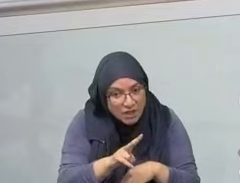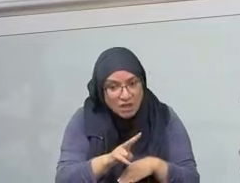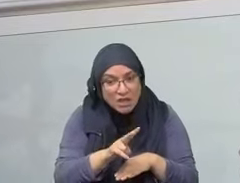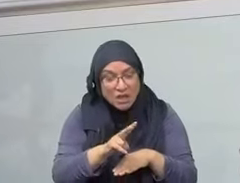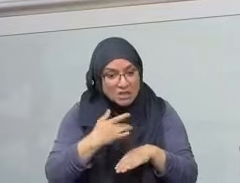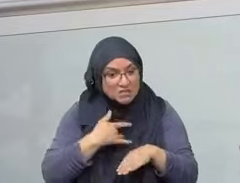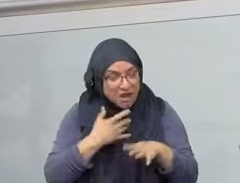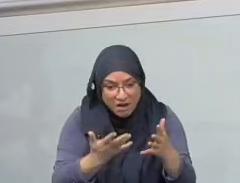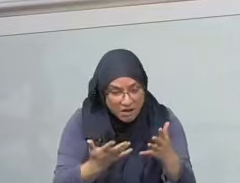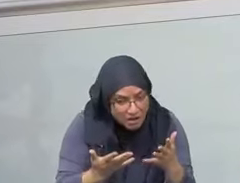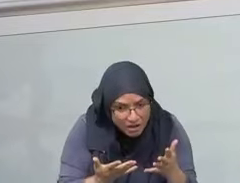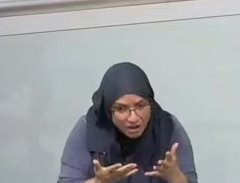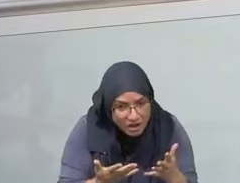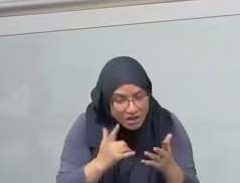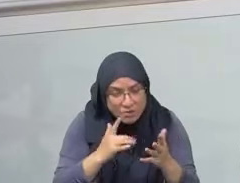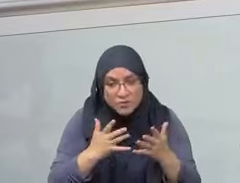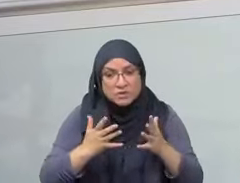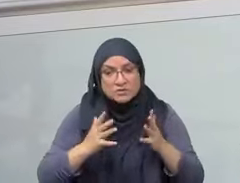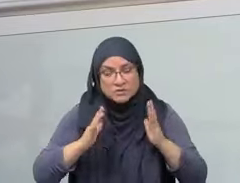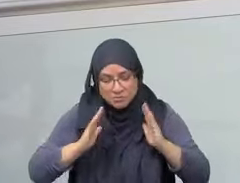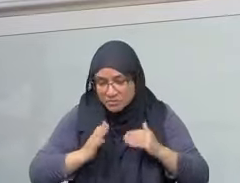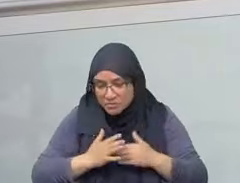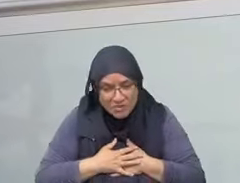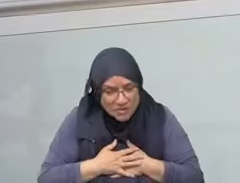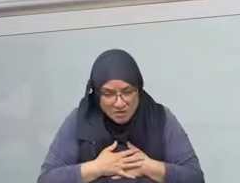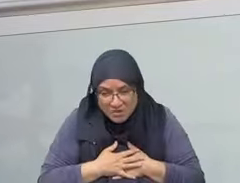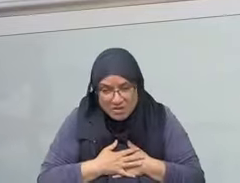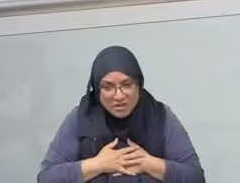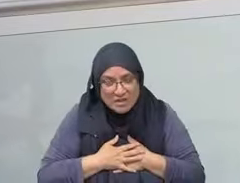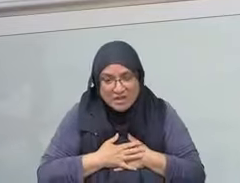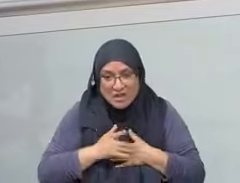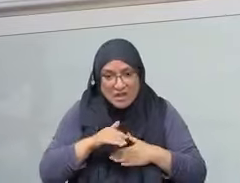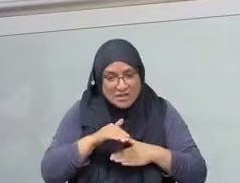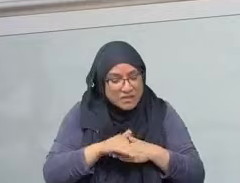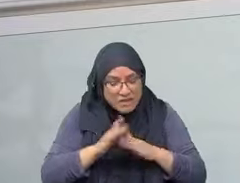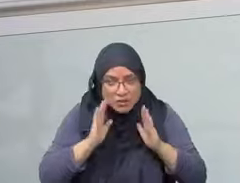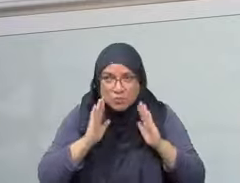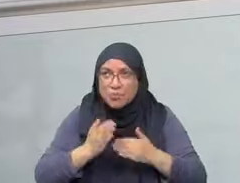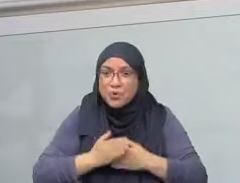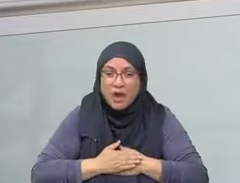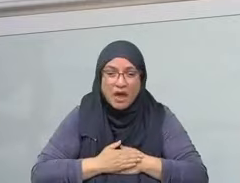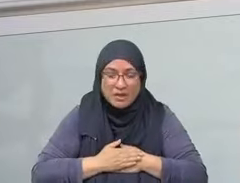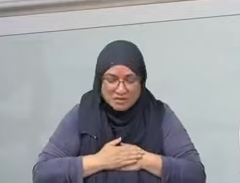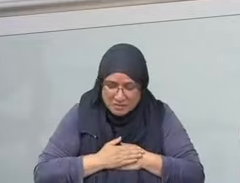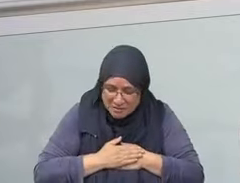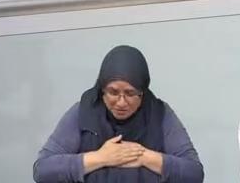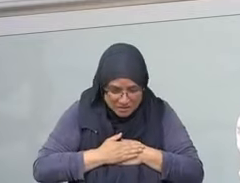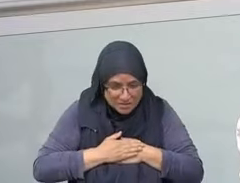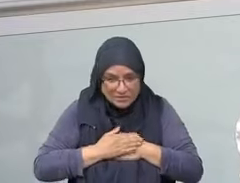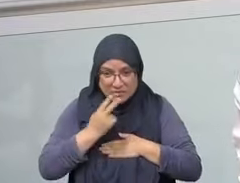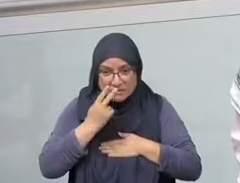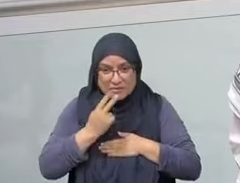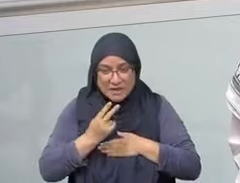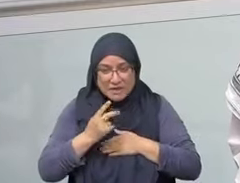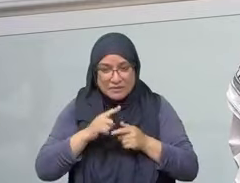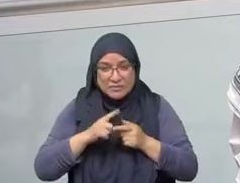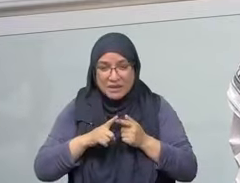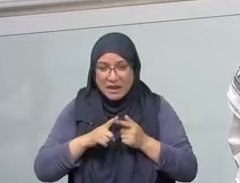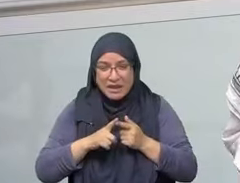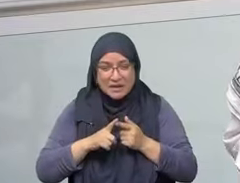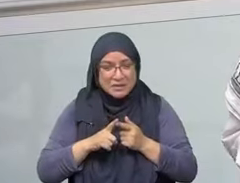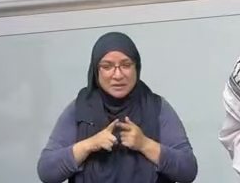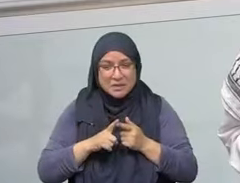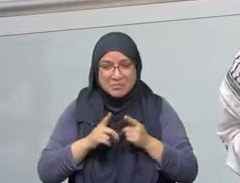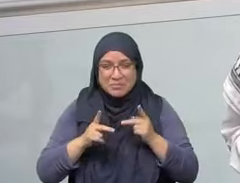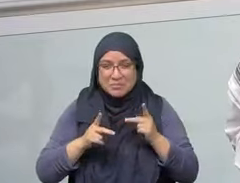in those nights when we were seeing the footage of them. If the reward of just praying there under normal circumstances is so rewardable, what then of those